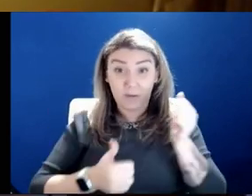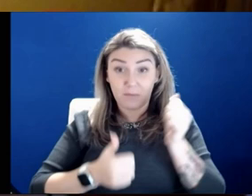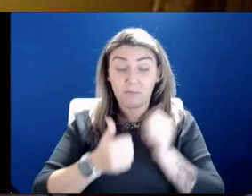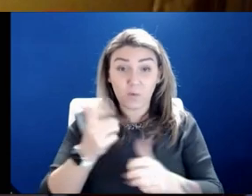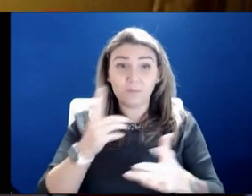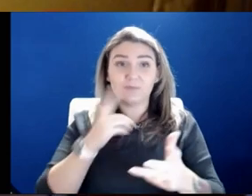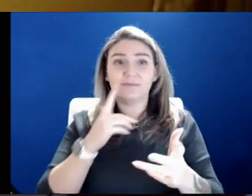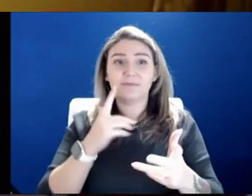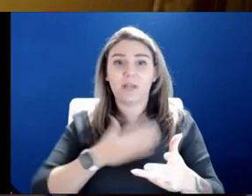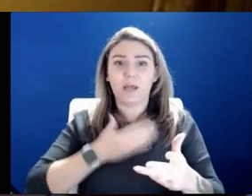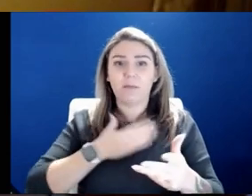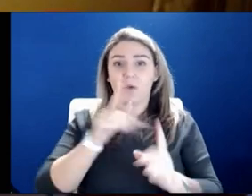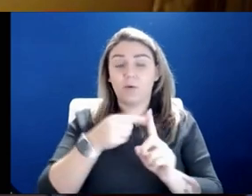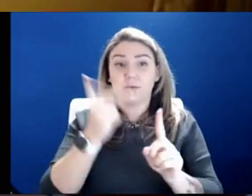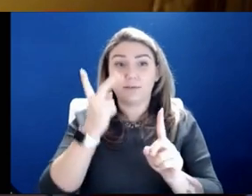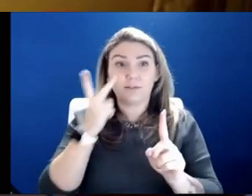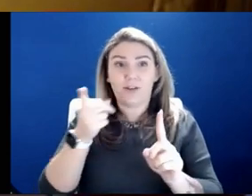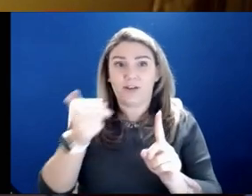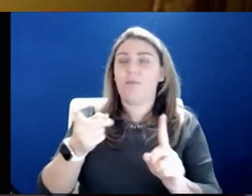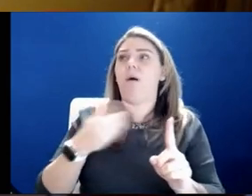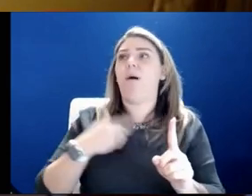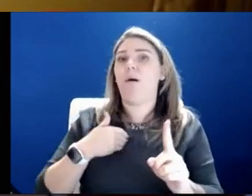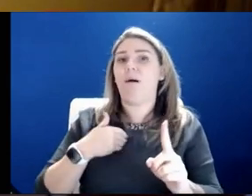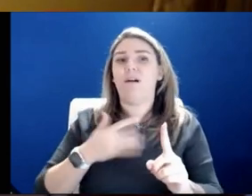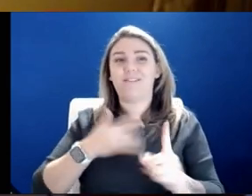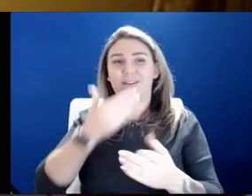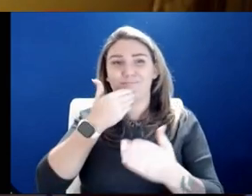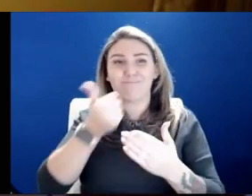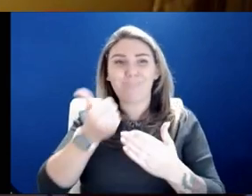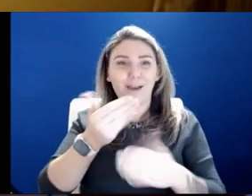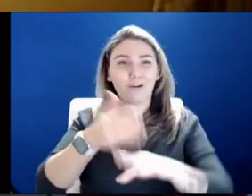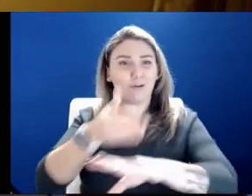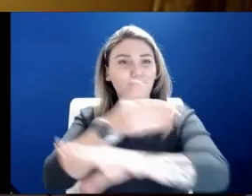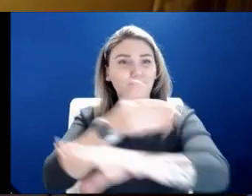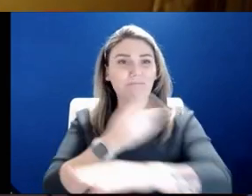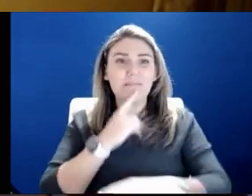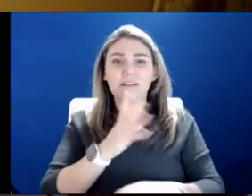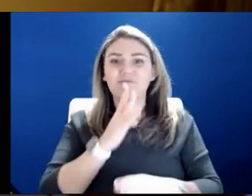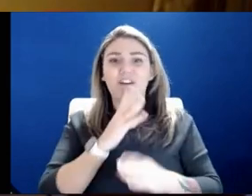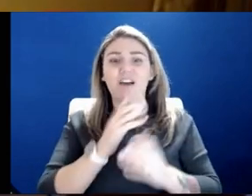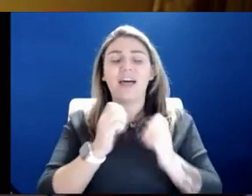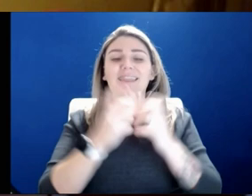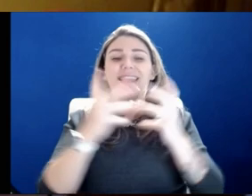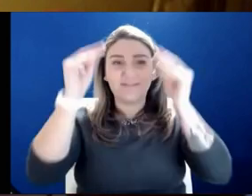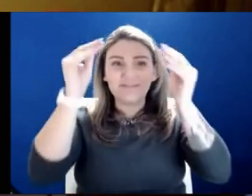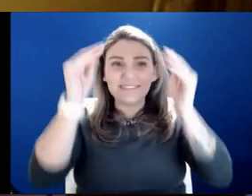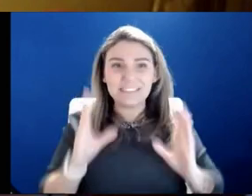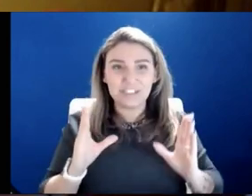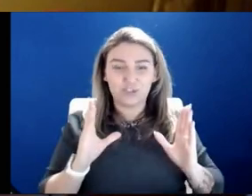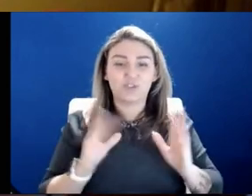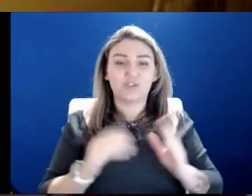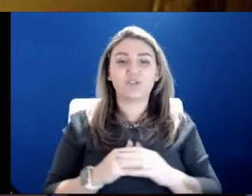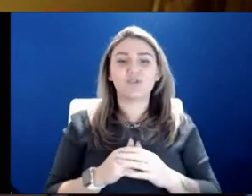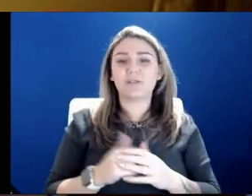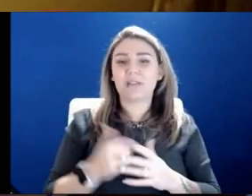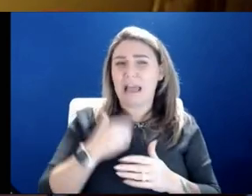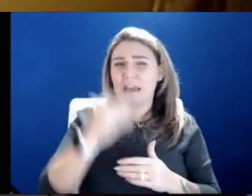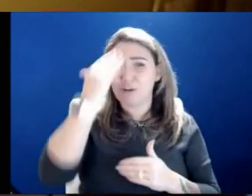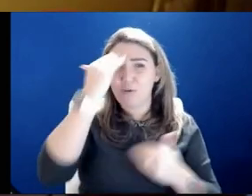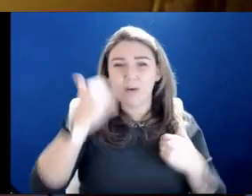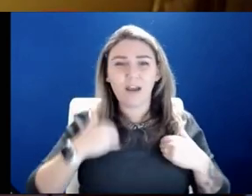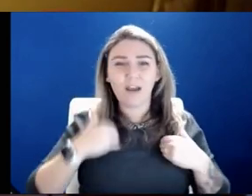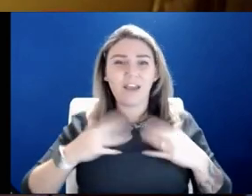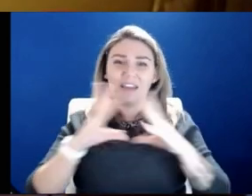when we saw him feeling better. And, you know, I've talked to particularly a lot of teachers who I know have families